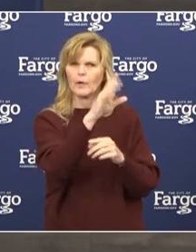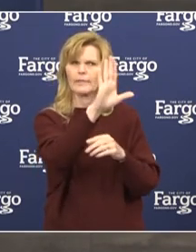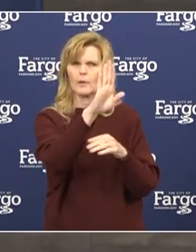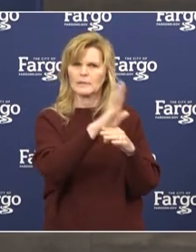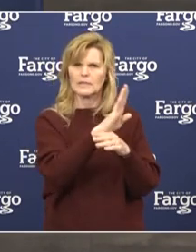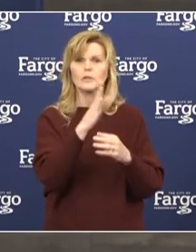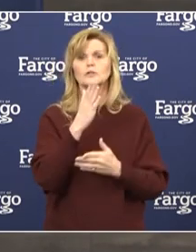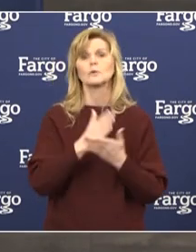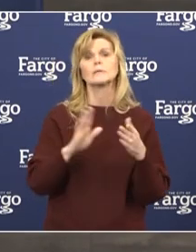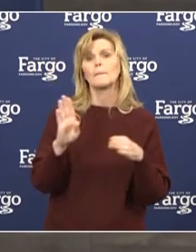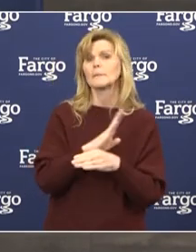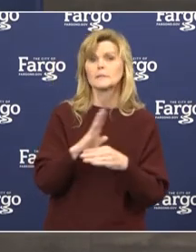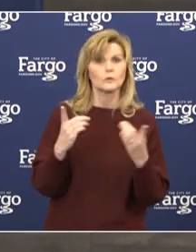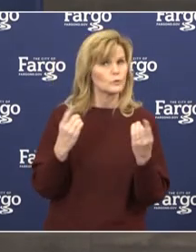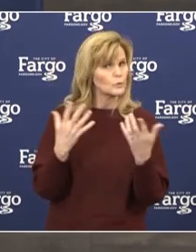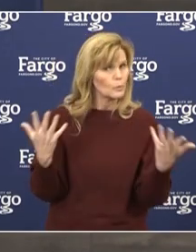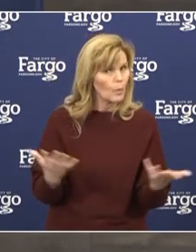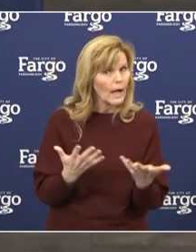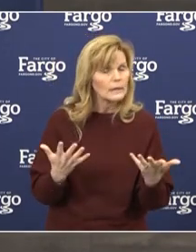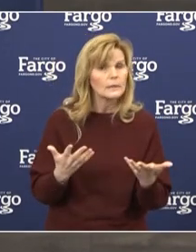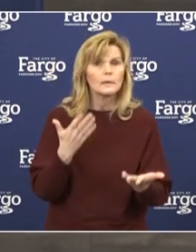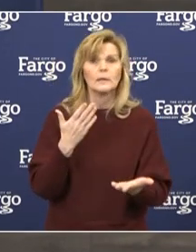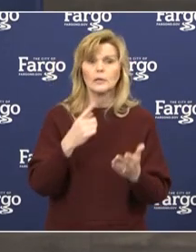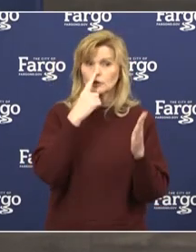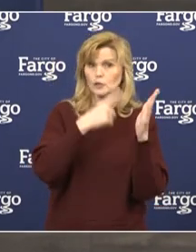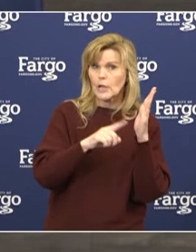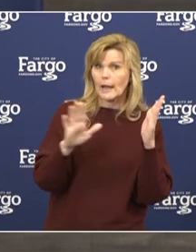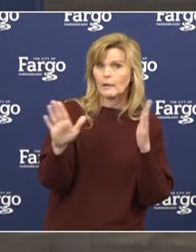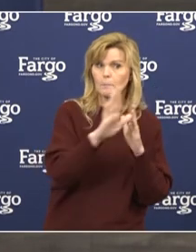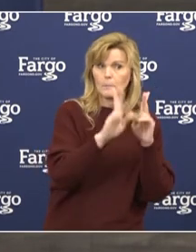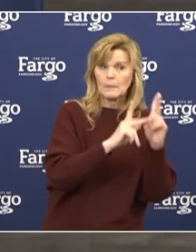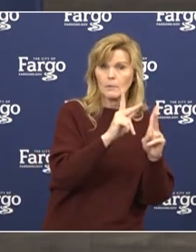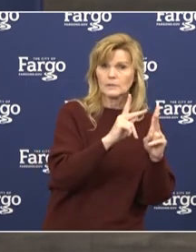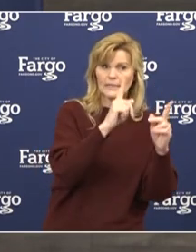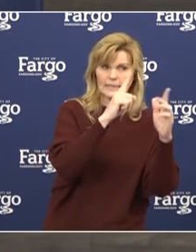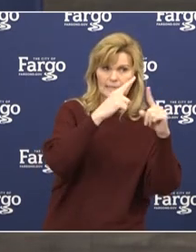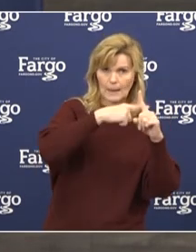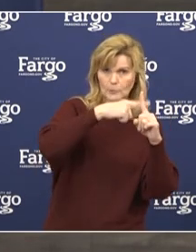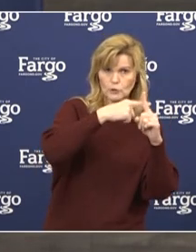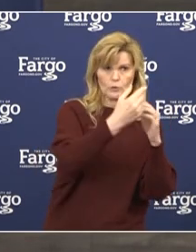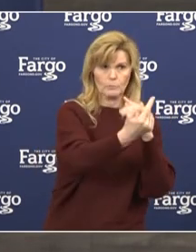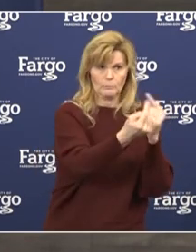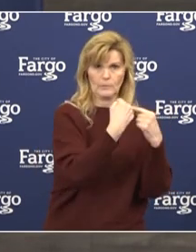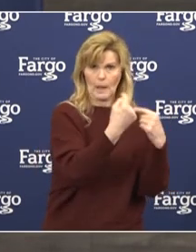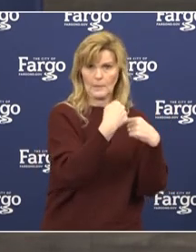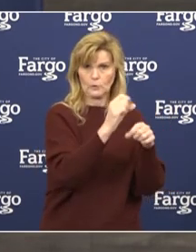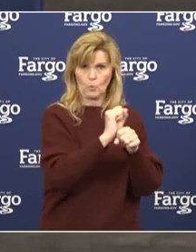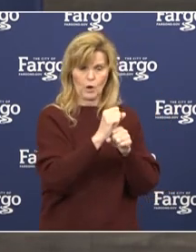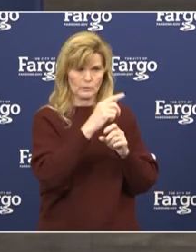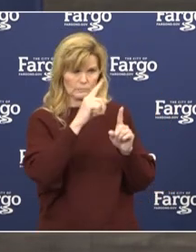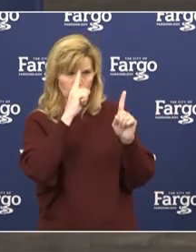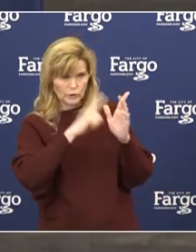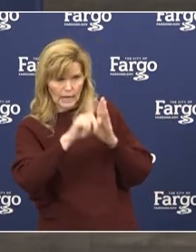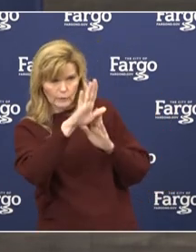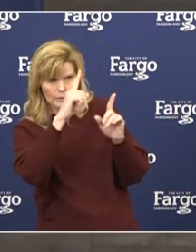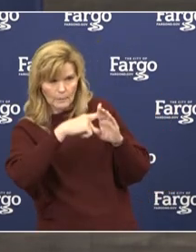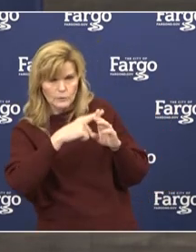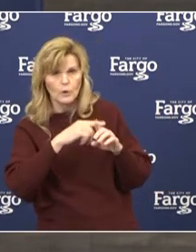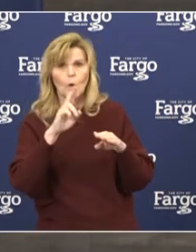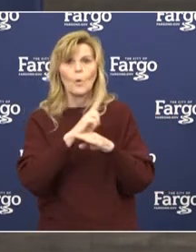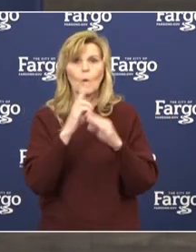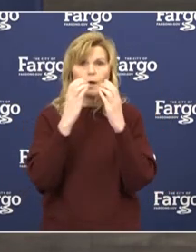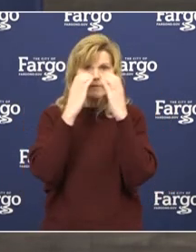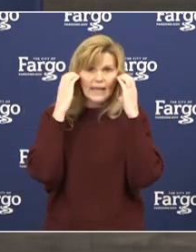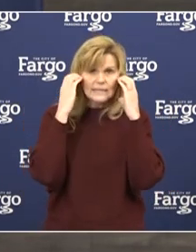businesses that can do, check temperature and symptoms daily before working, wearing face masks at all times,